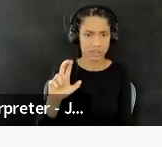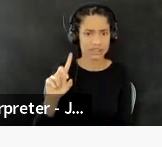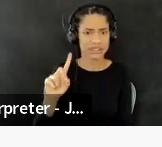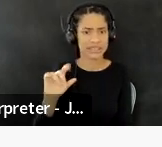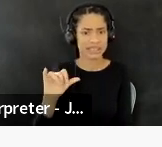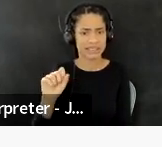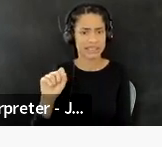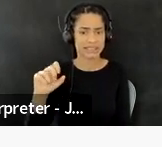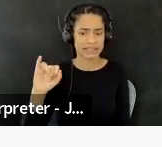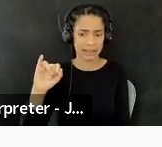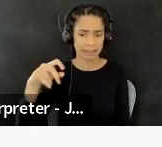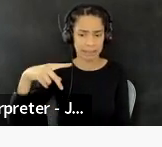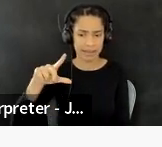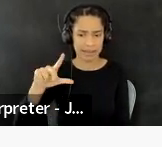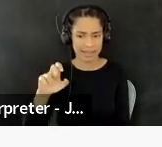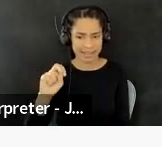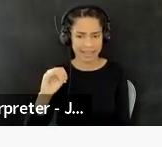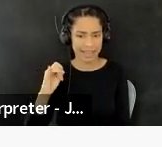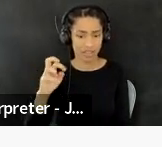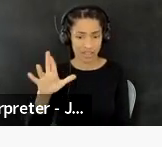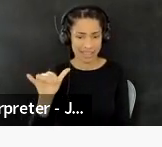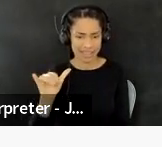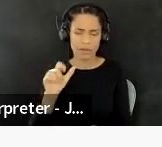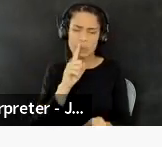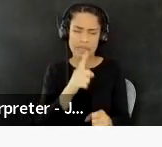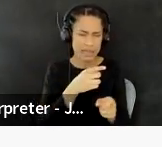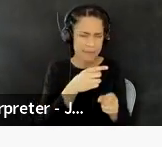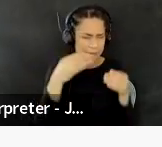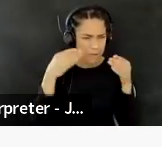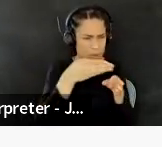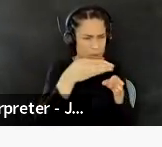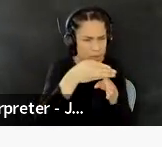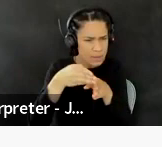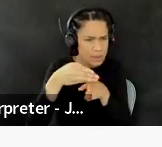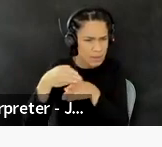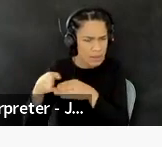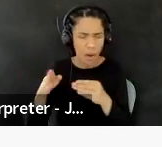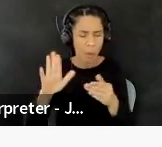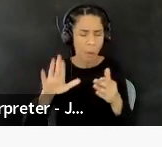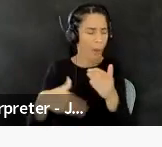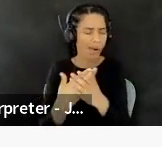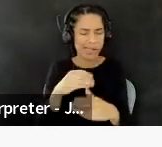really show that like indigenous artists and creators and,